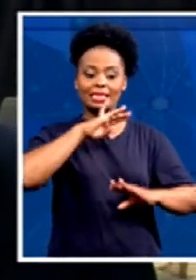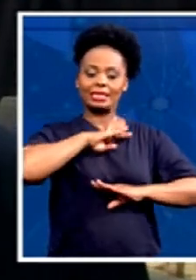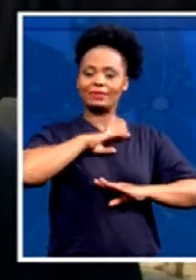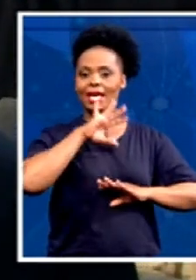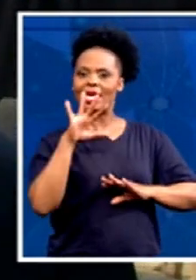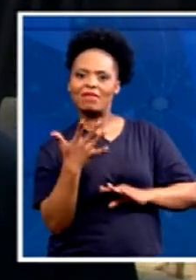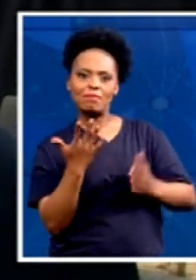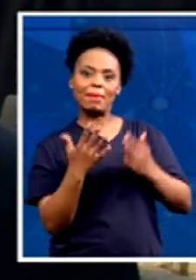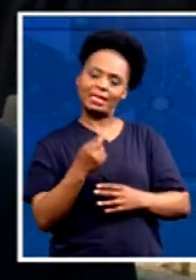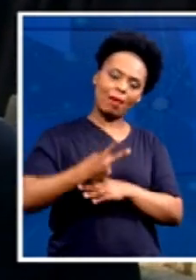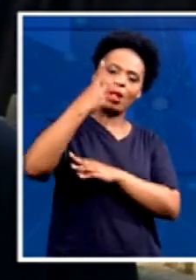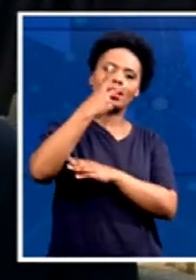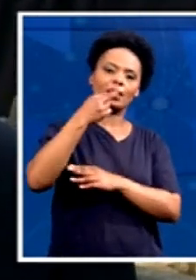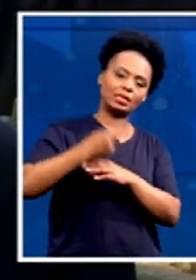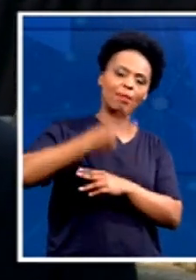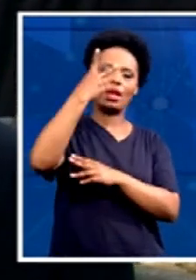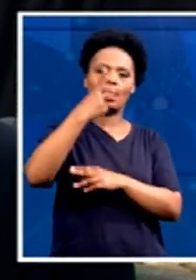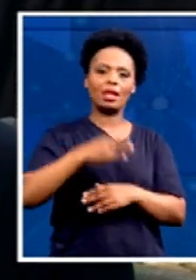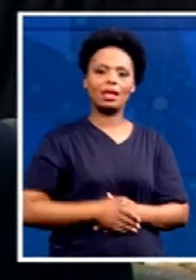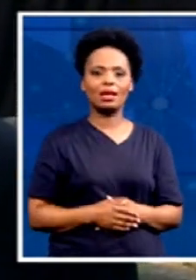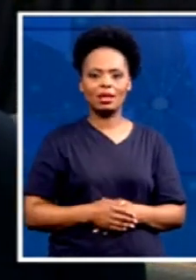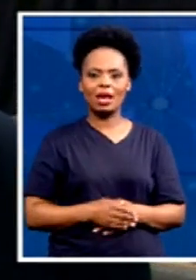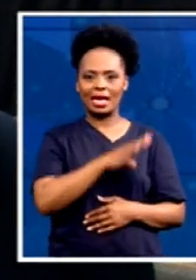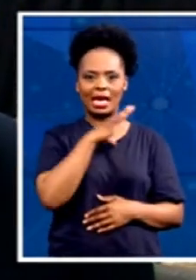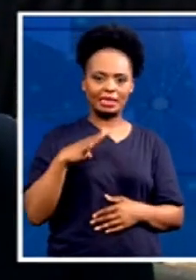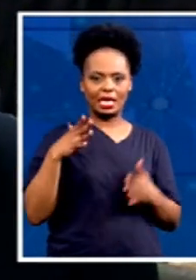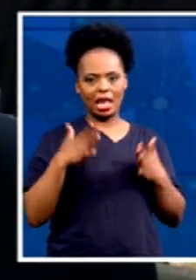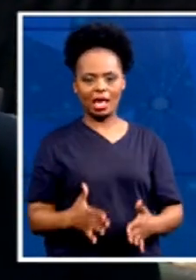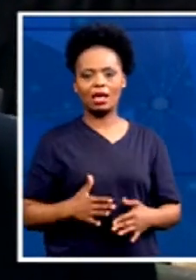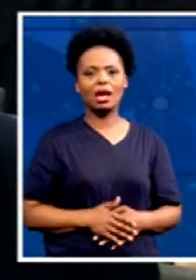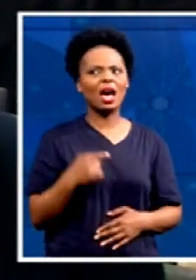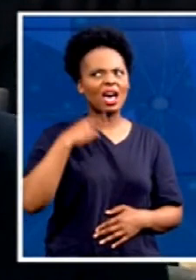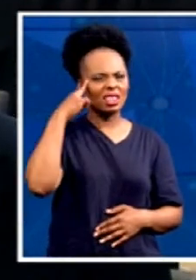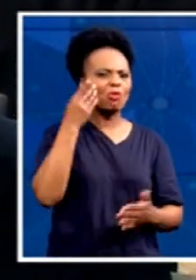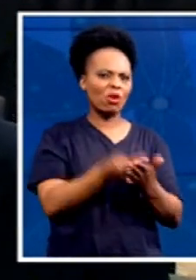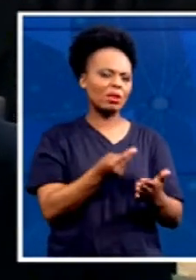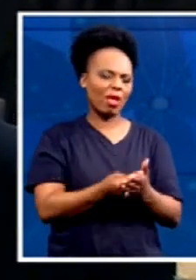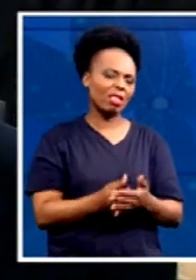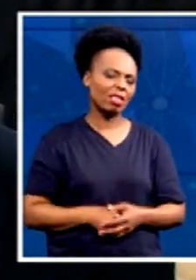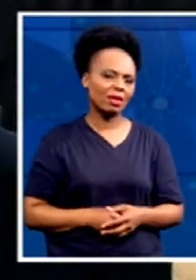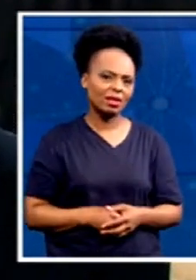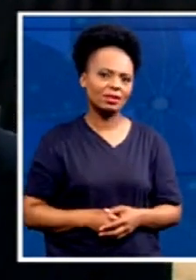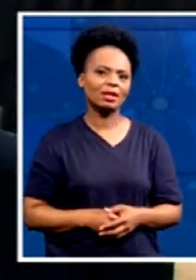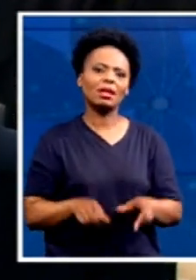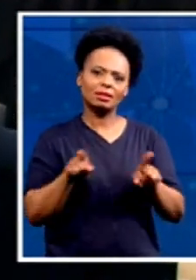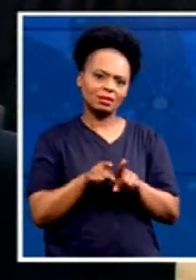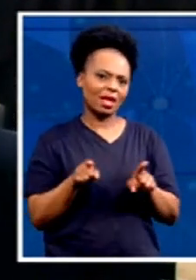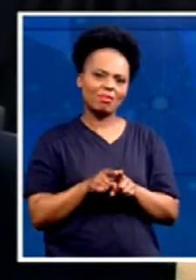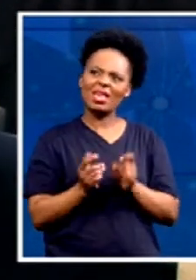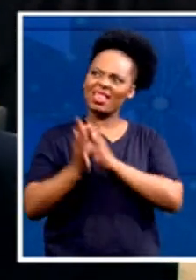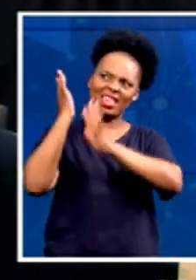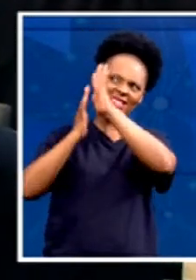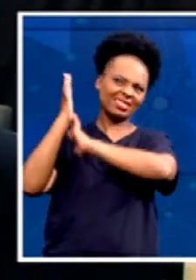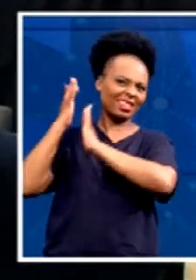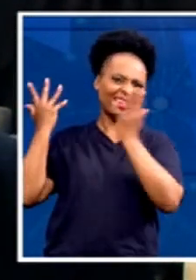councillors. I think it's quite possible. And it is always in history. You can see the moment a party is doing well